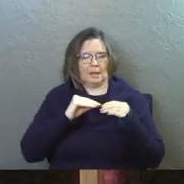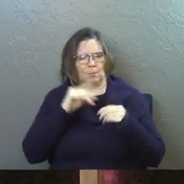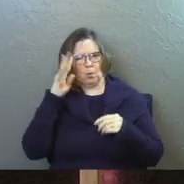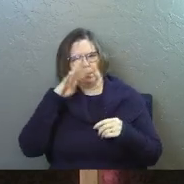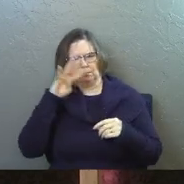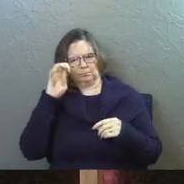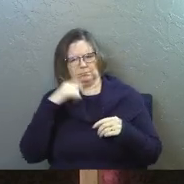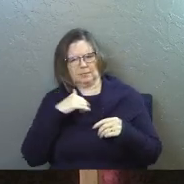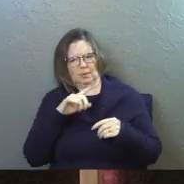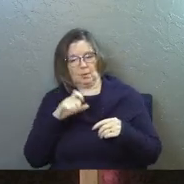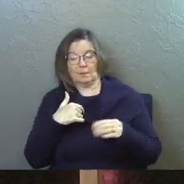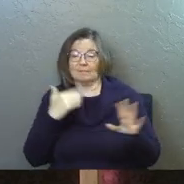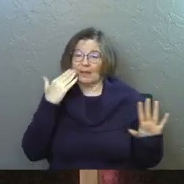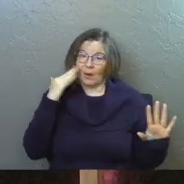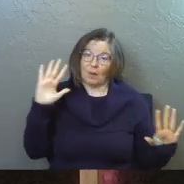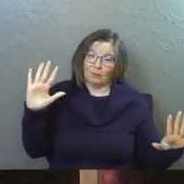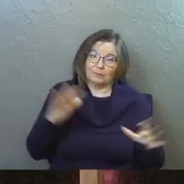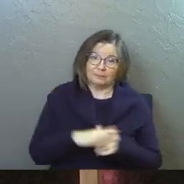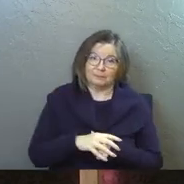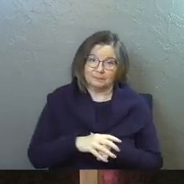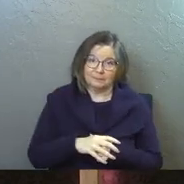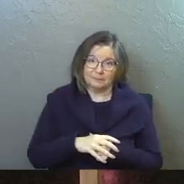more mysterious than the question was. I know.